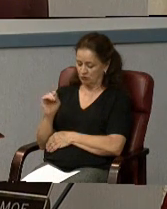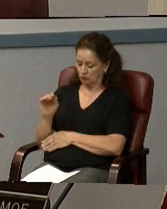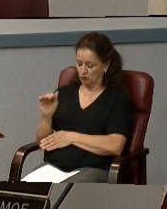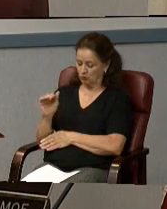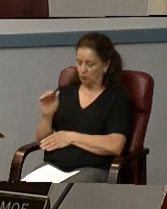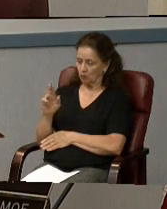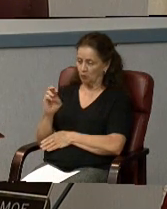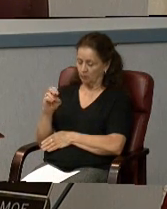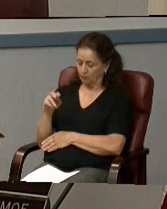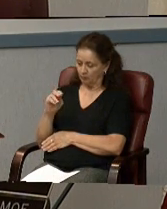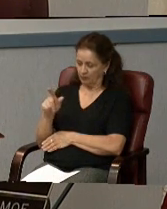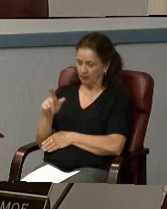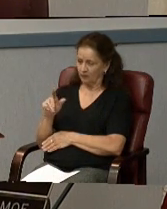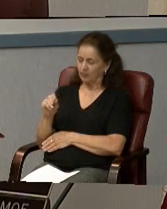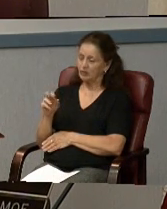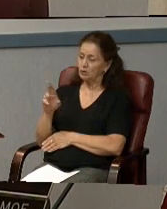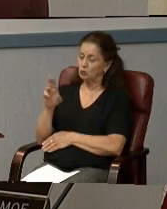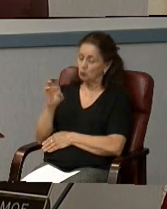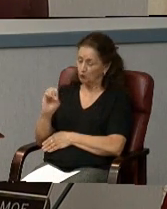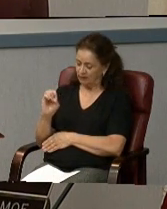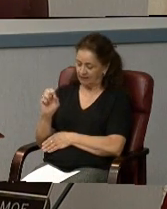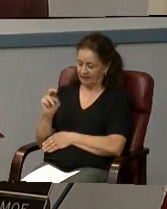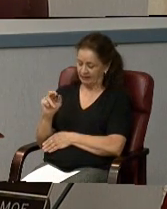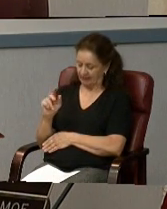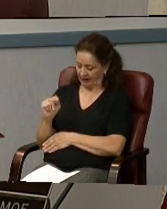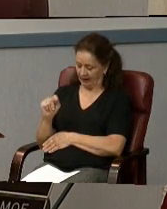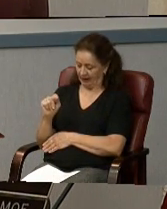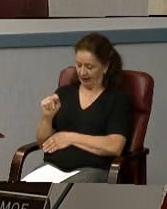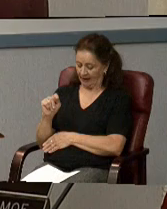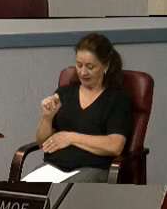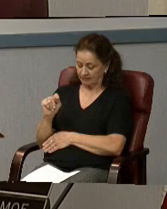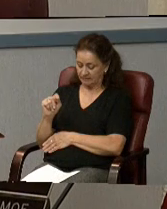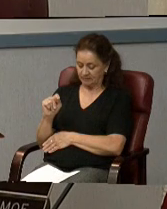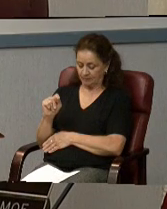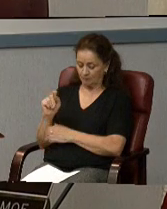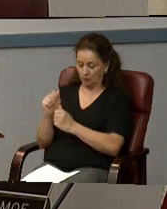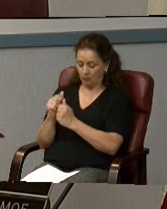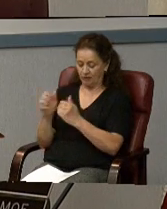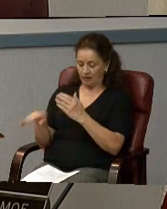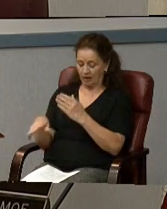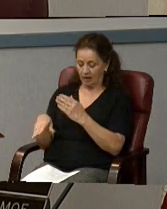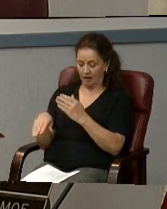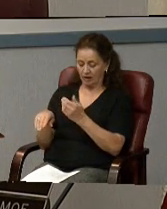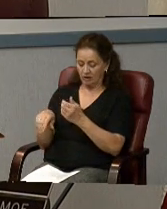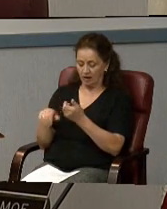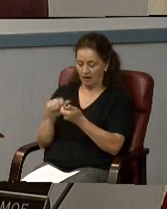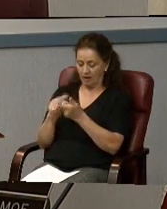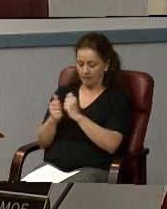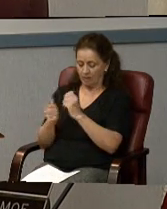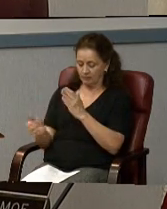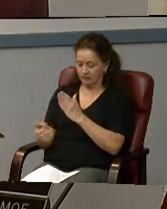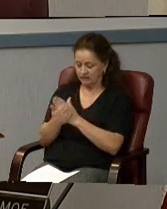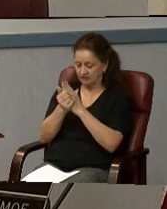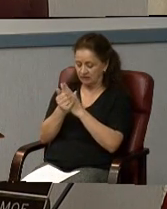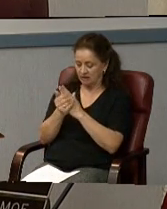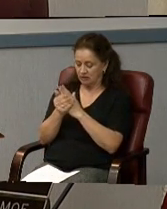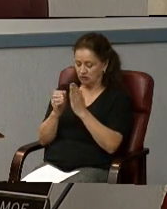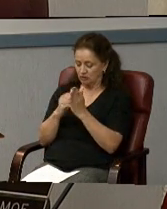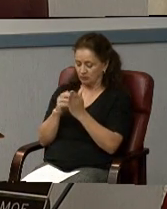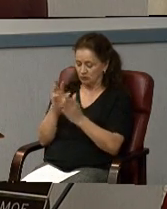Reenact with Amendments Chapter 6, entitled Elections of the Laws of the City of Laurel, Maryland.